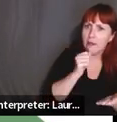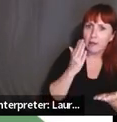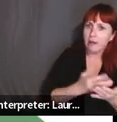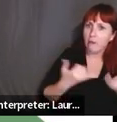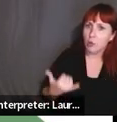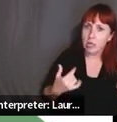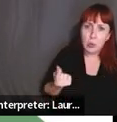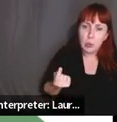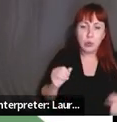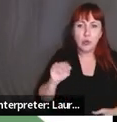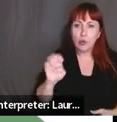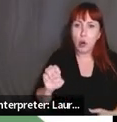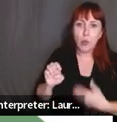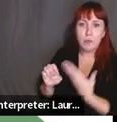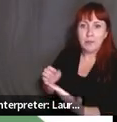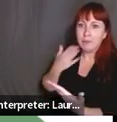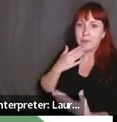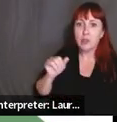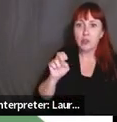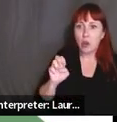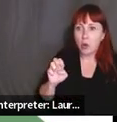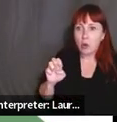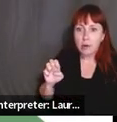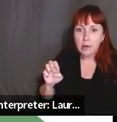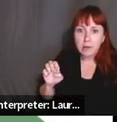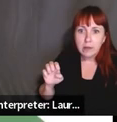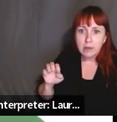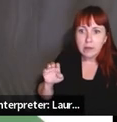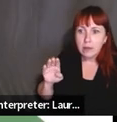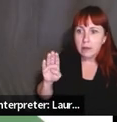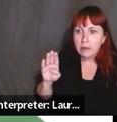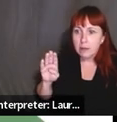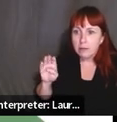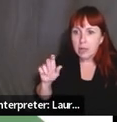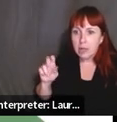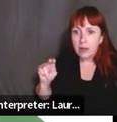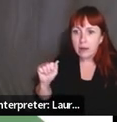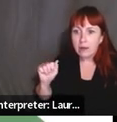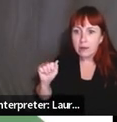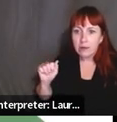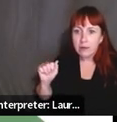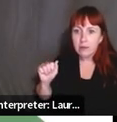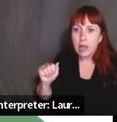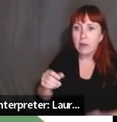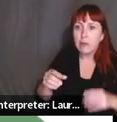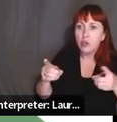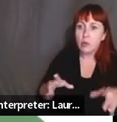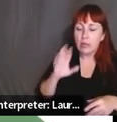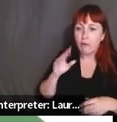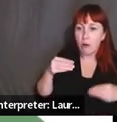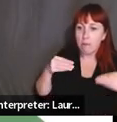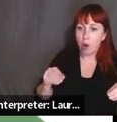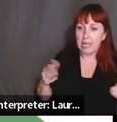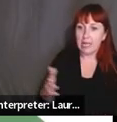Thank you, Victoria. Uh, again, I'm Joe Valina. the director of marketing and membership for ACTFL. Um, I wanted to just let everyone know that the, the